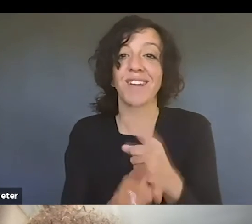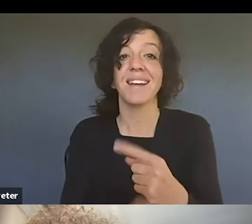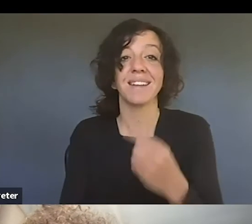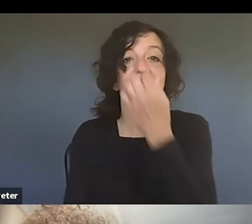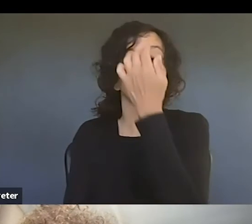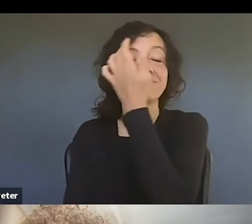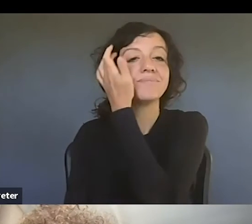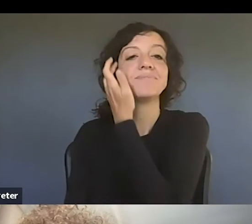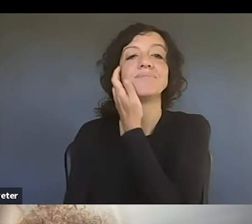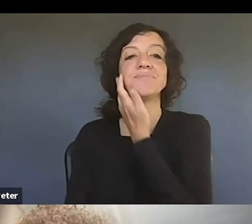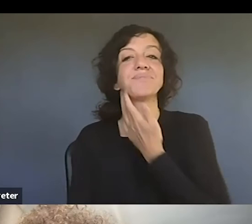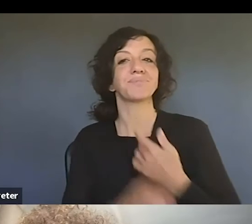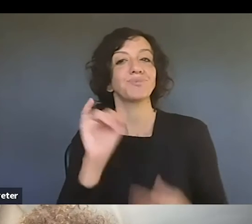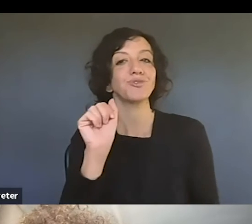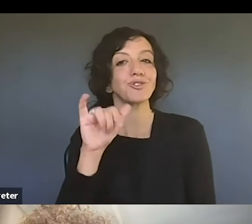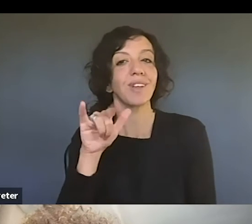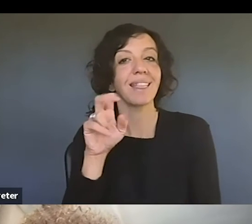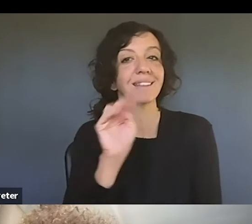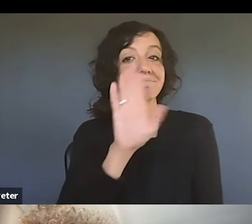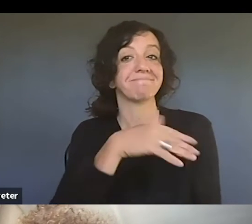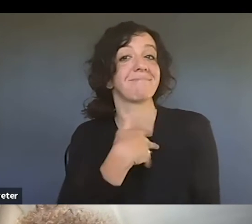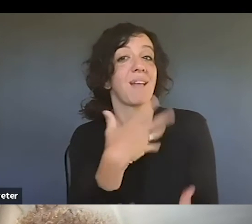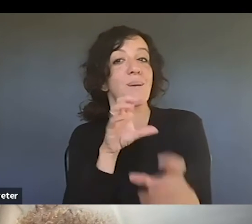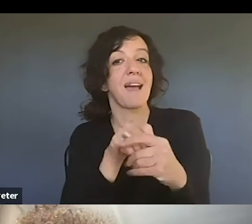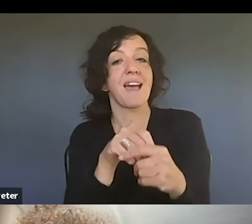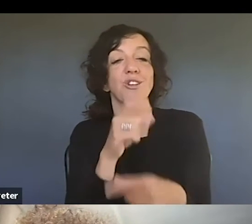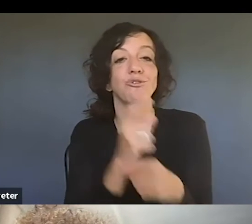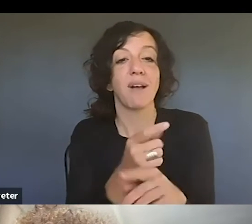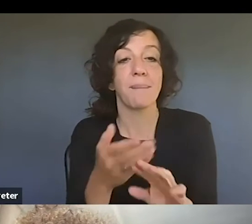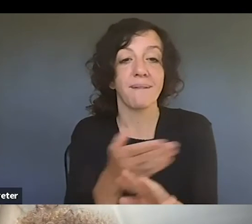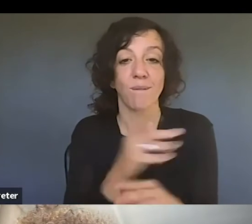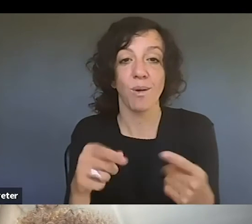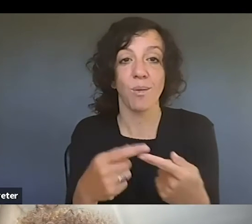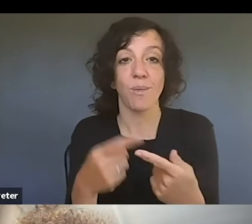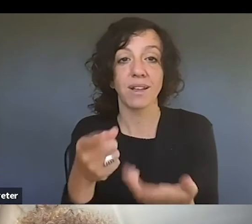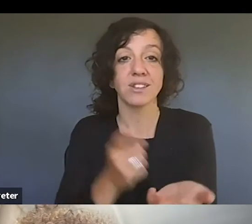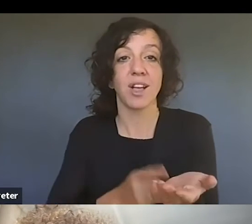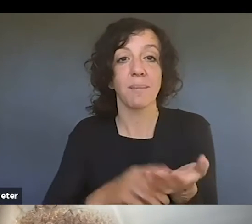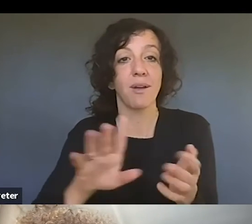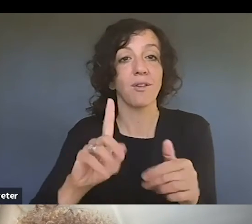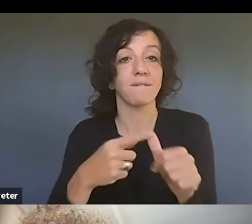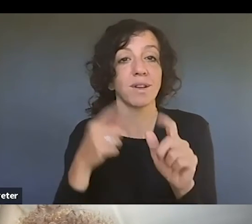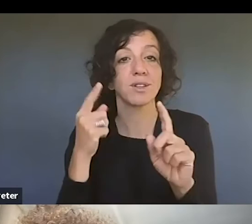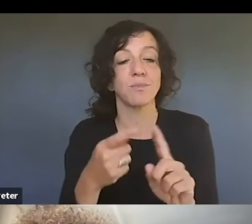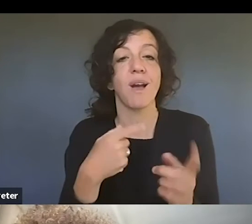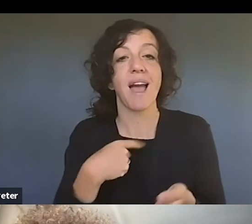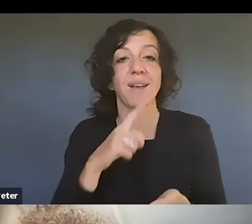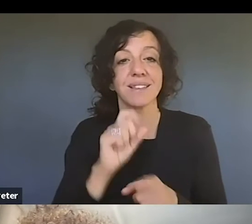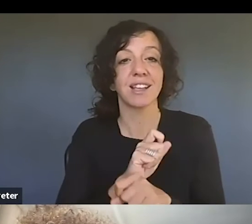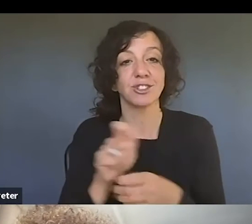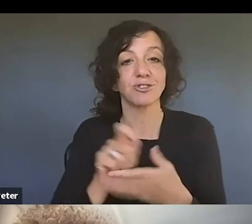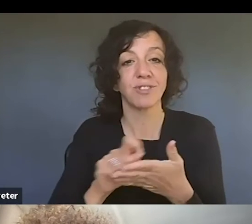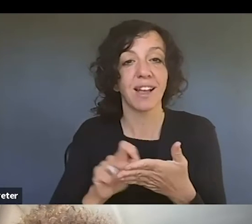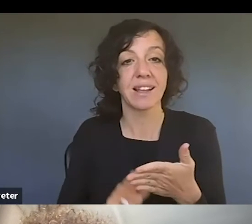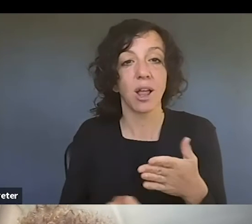would just jump in and say, uh, right when you were discussing, um, your first point, I was writing down collaboration